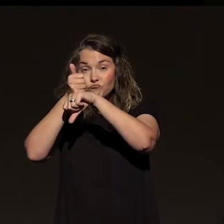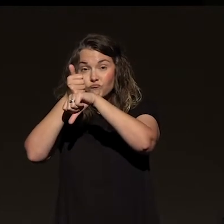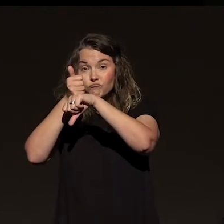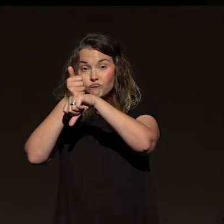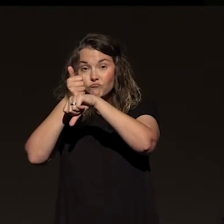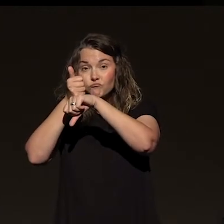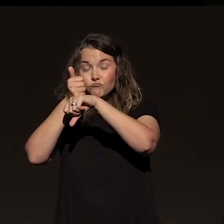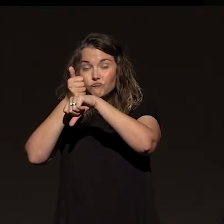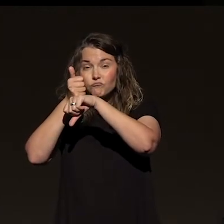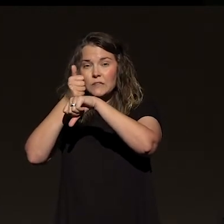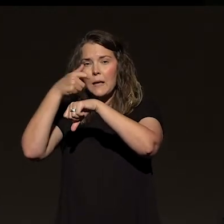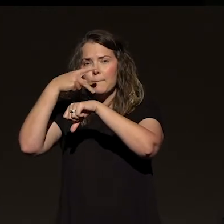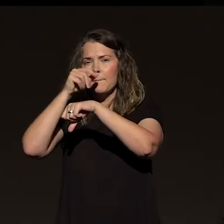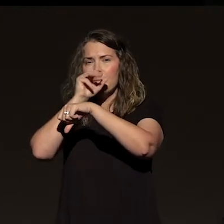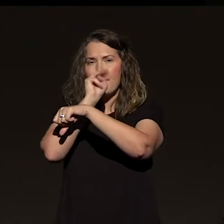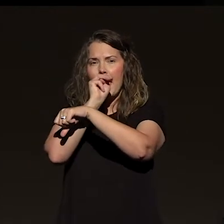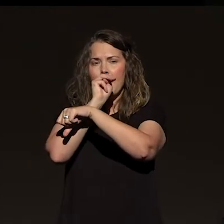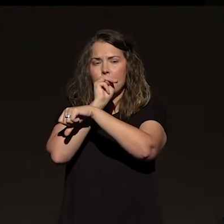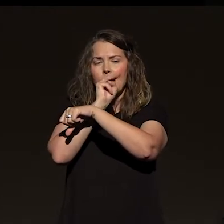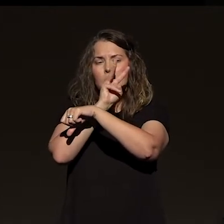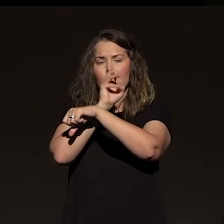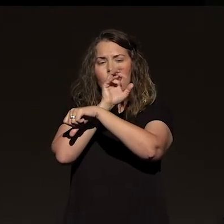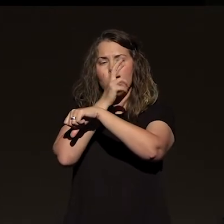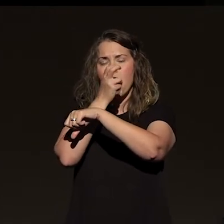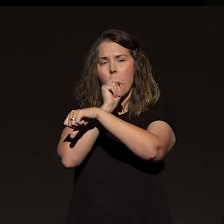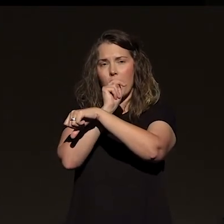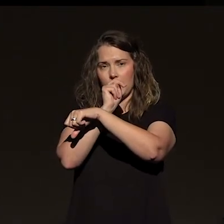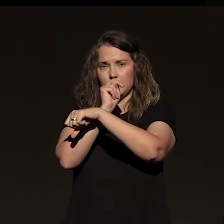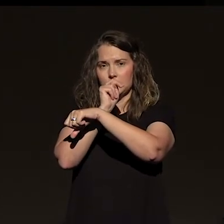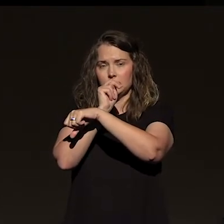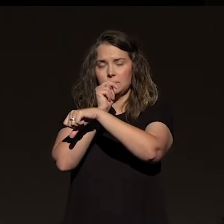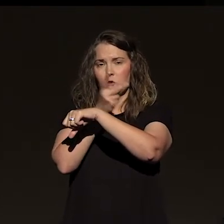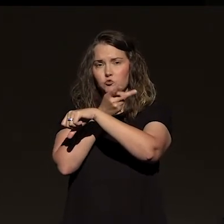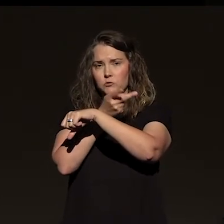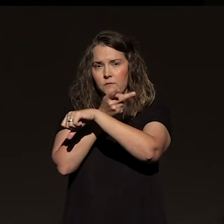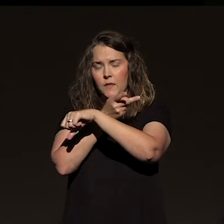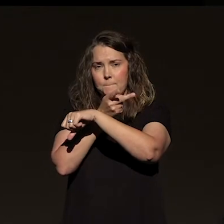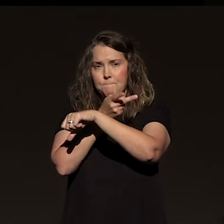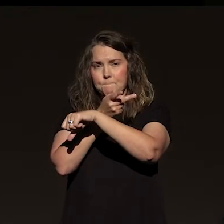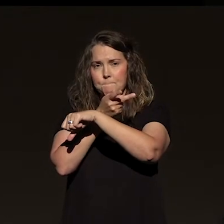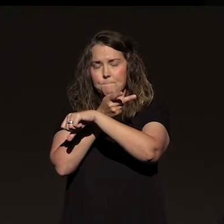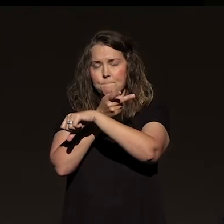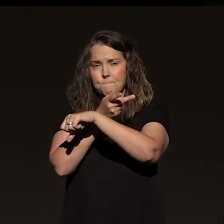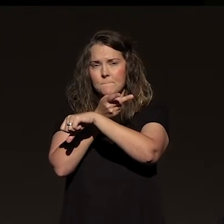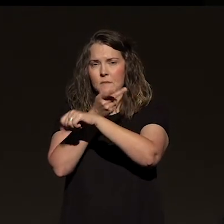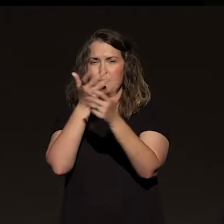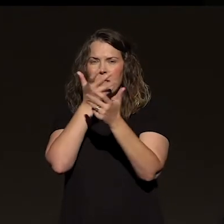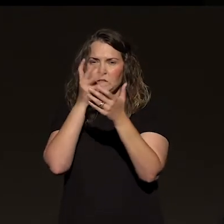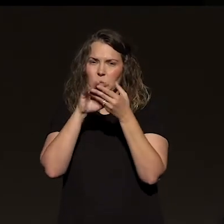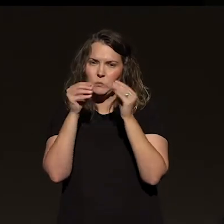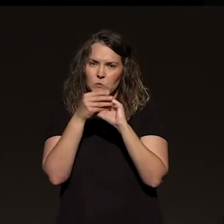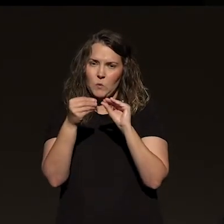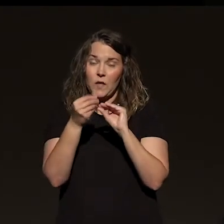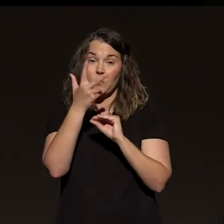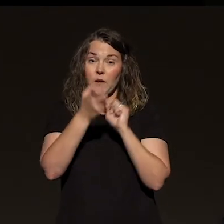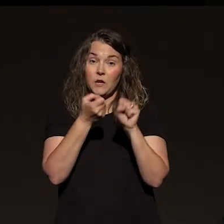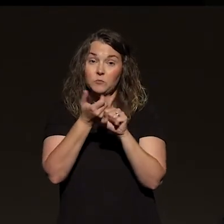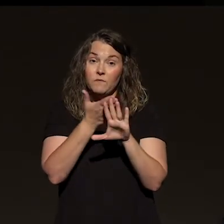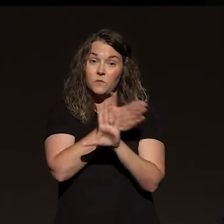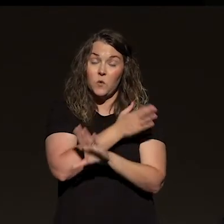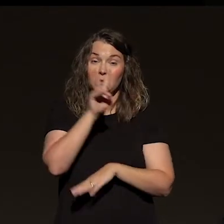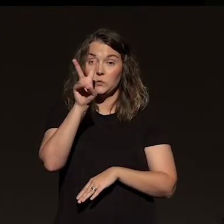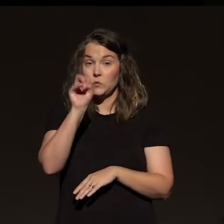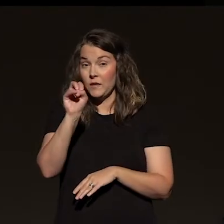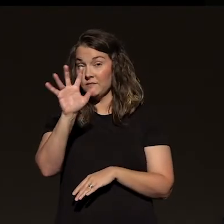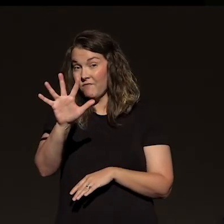standing there. Now here's what's amazing about this picture. Warren and Pam Adams, three years before that,